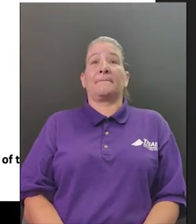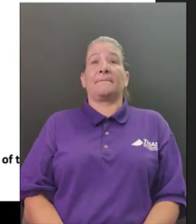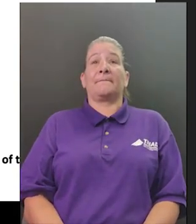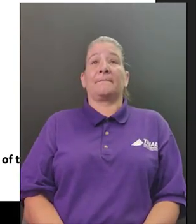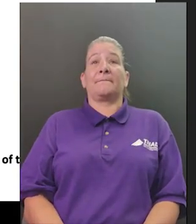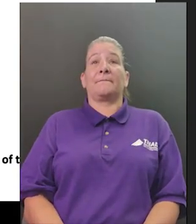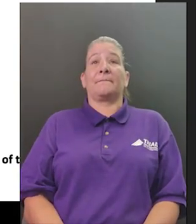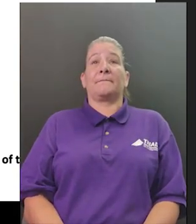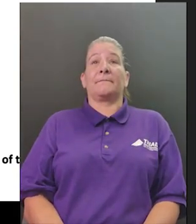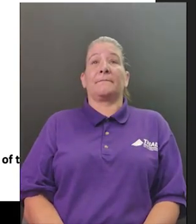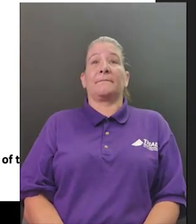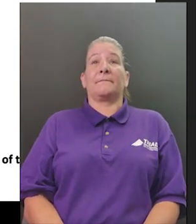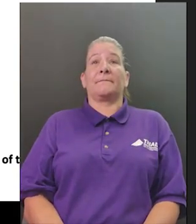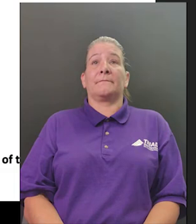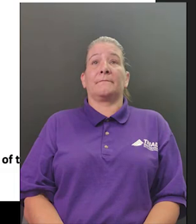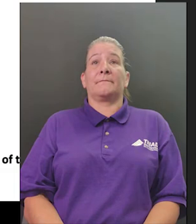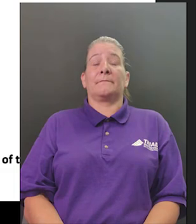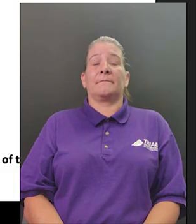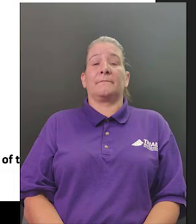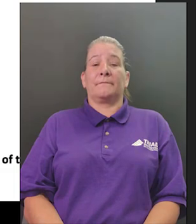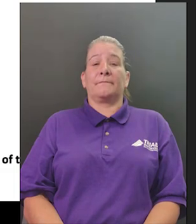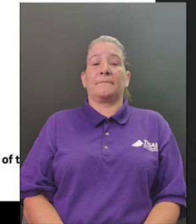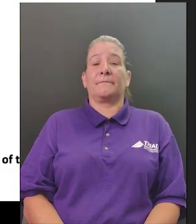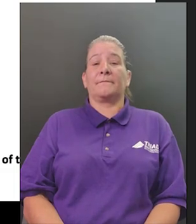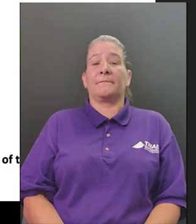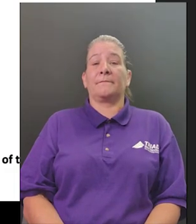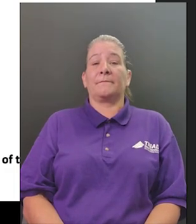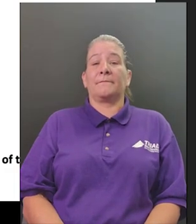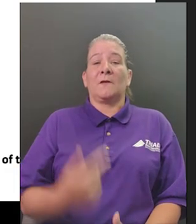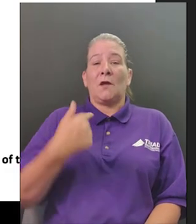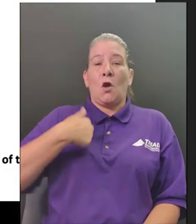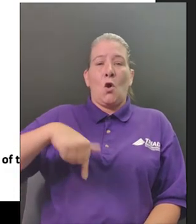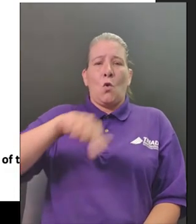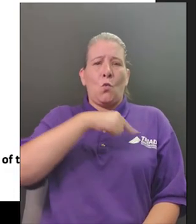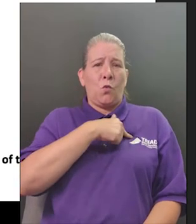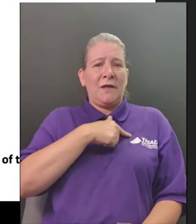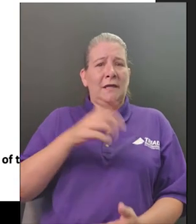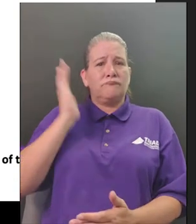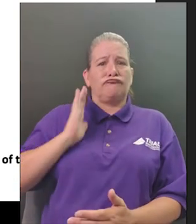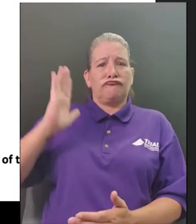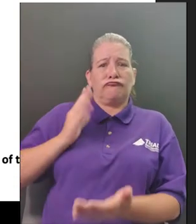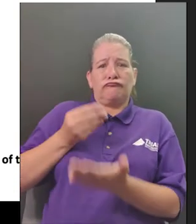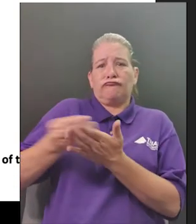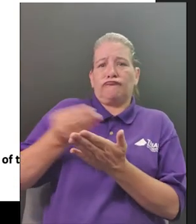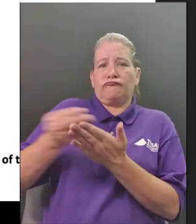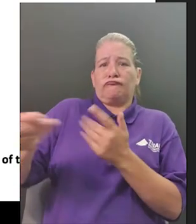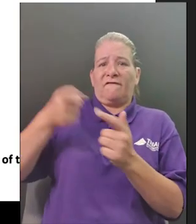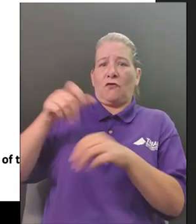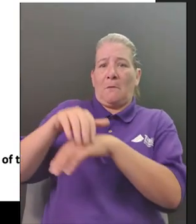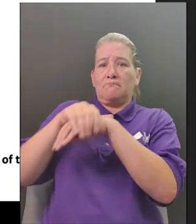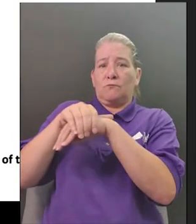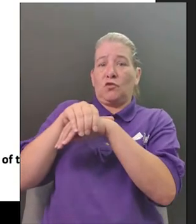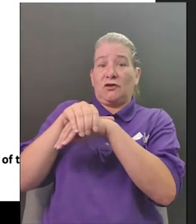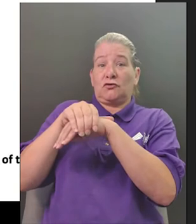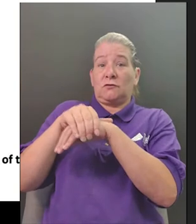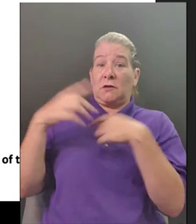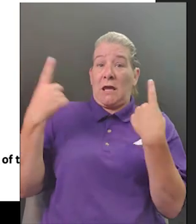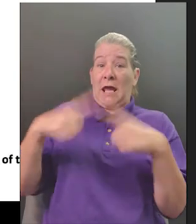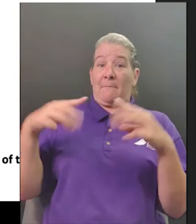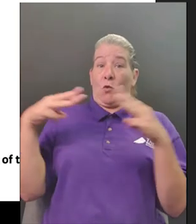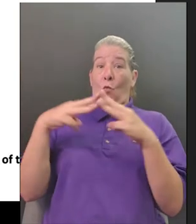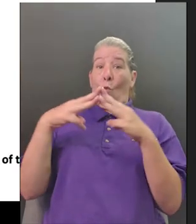had to buy cloth to make clothing so some of those women didn't have a lot of power because